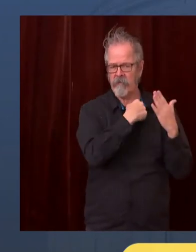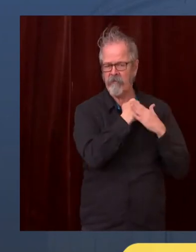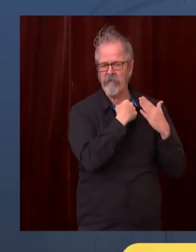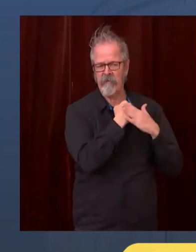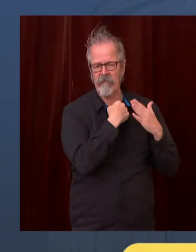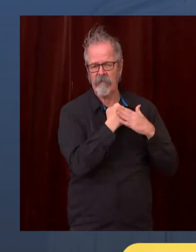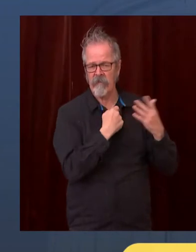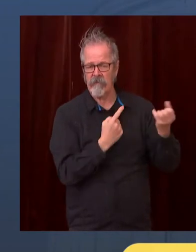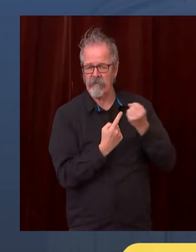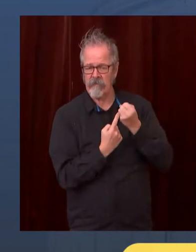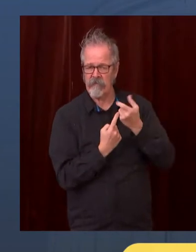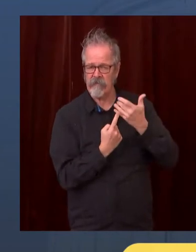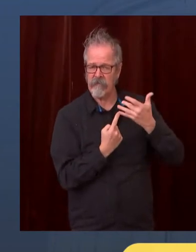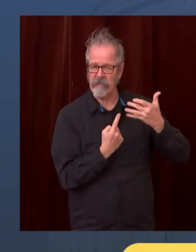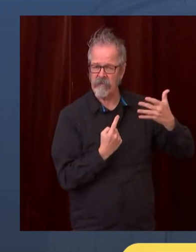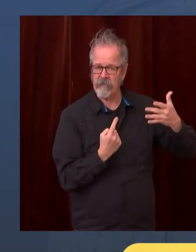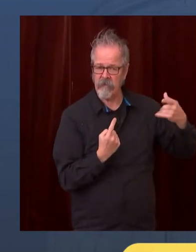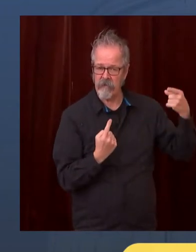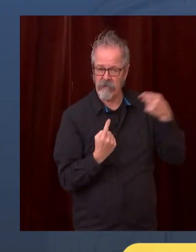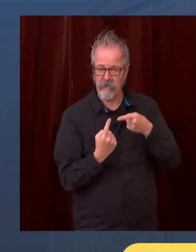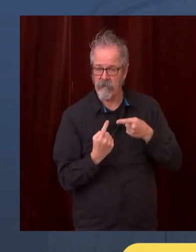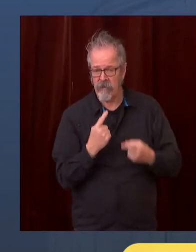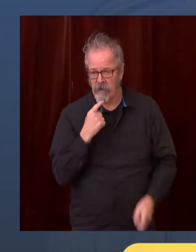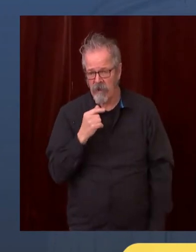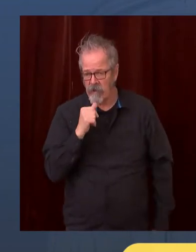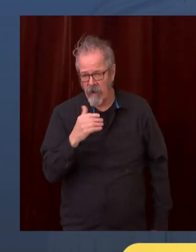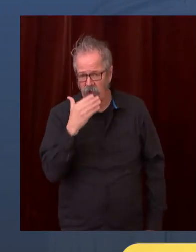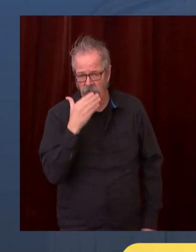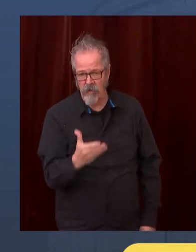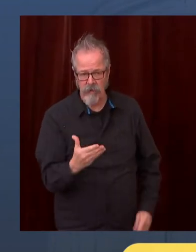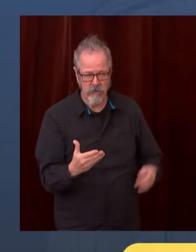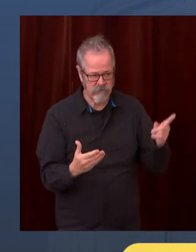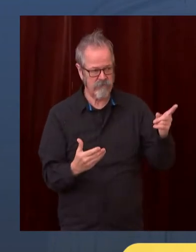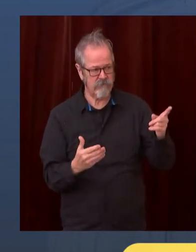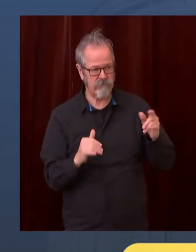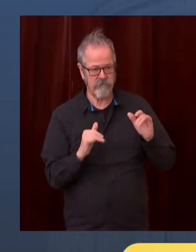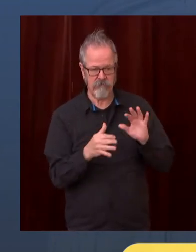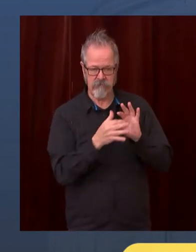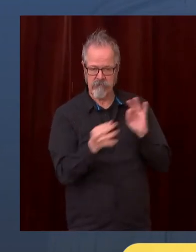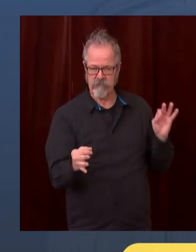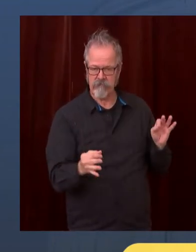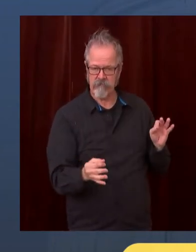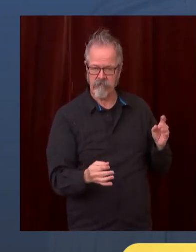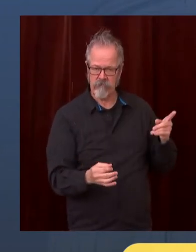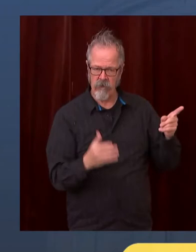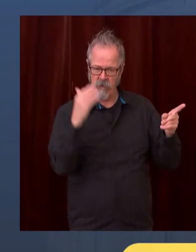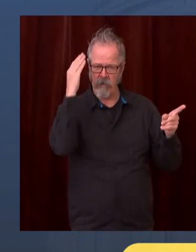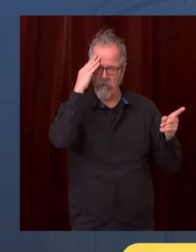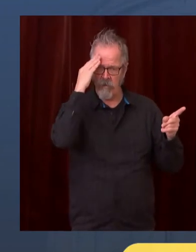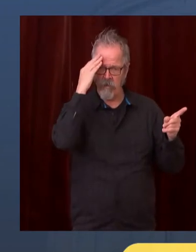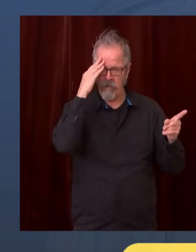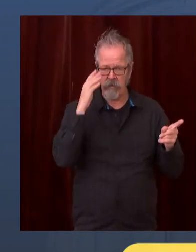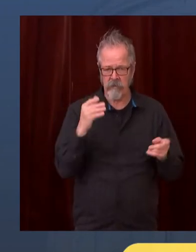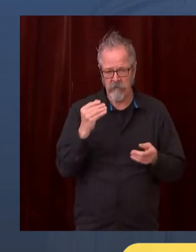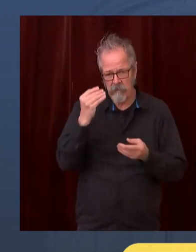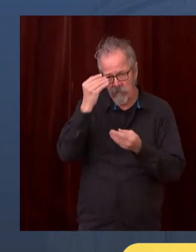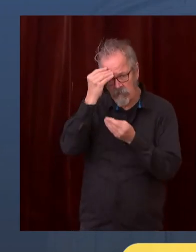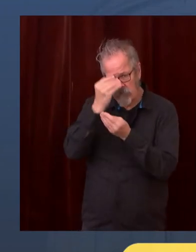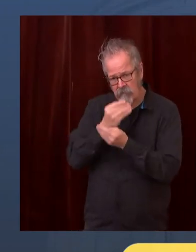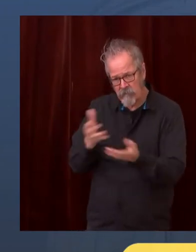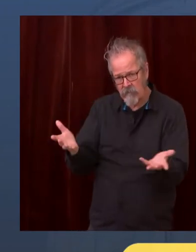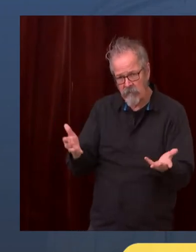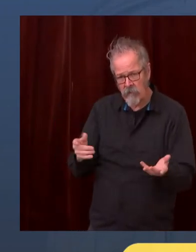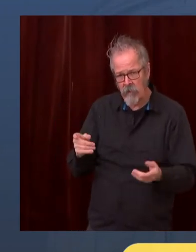too, that everyone has a stake in this pandemic, even if you thought you were totally immune